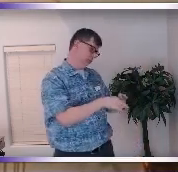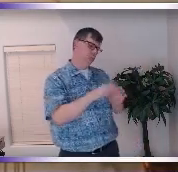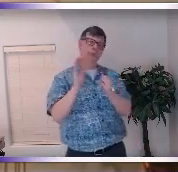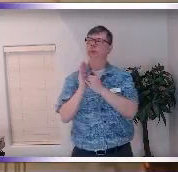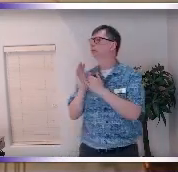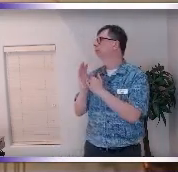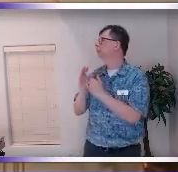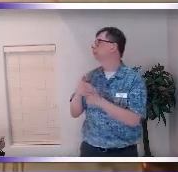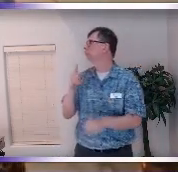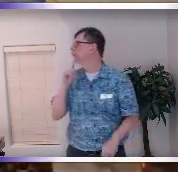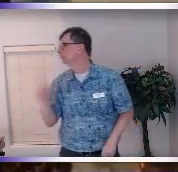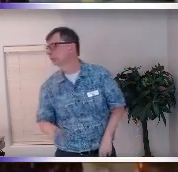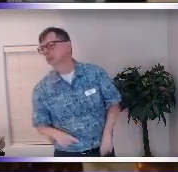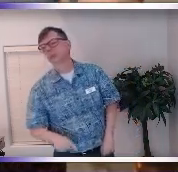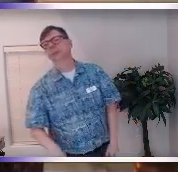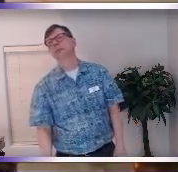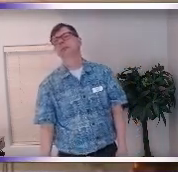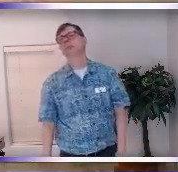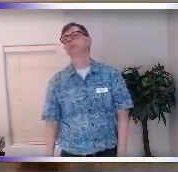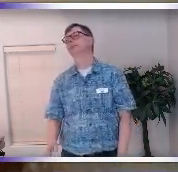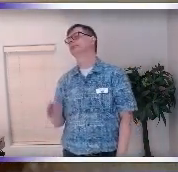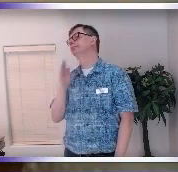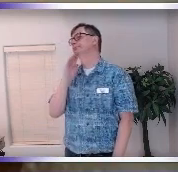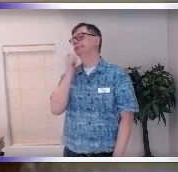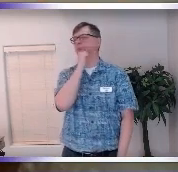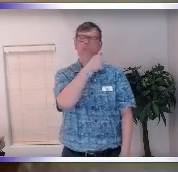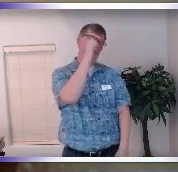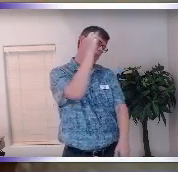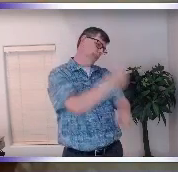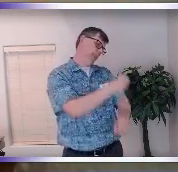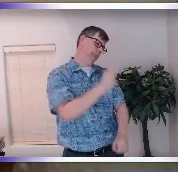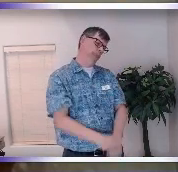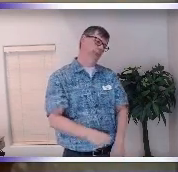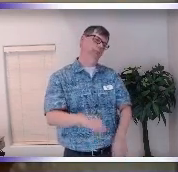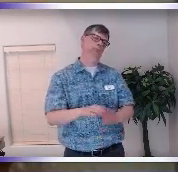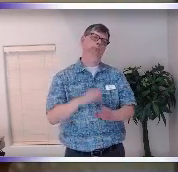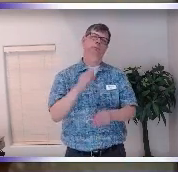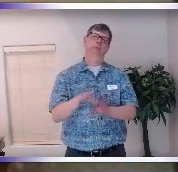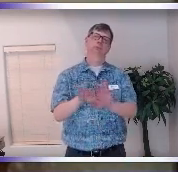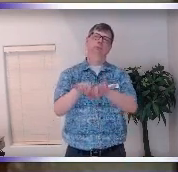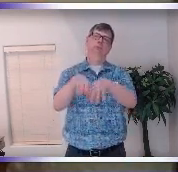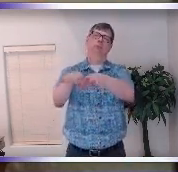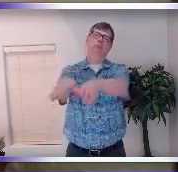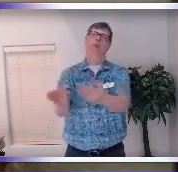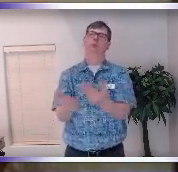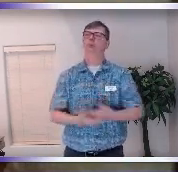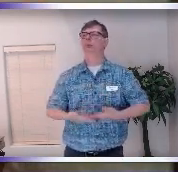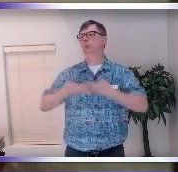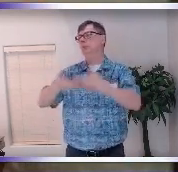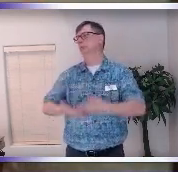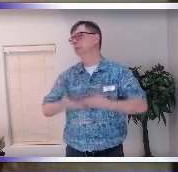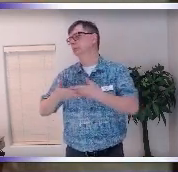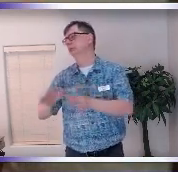twice a week he has clients he is a doctor but he still chops wood and carries water he has a family right so this is what the